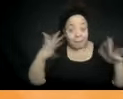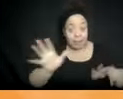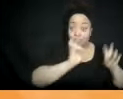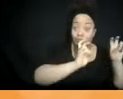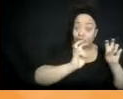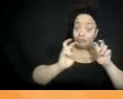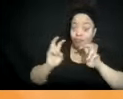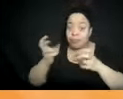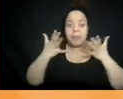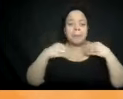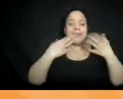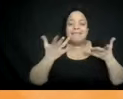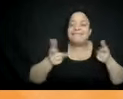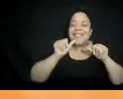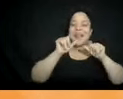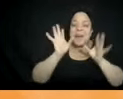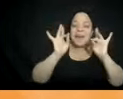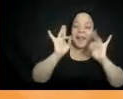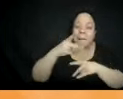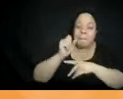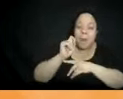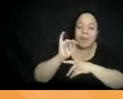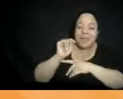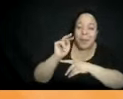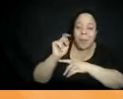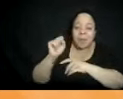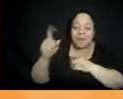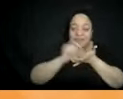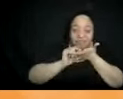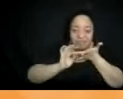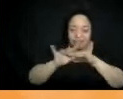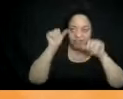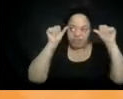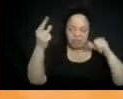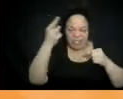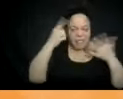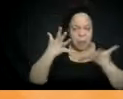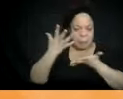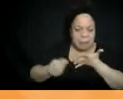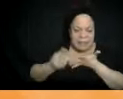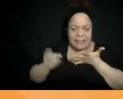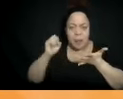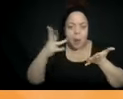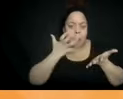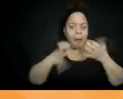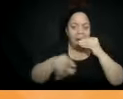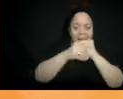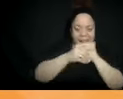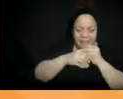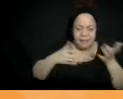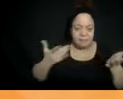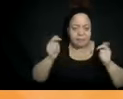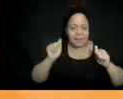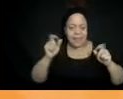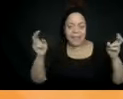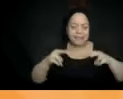the timeline. And then you come back and debrief, in our case, we're in a virtual space right now, which